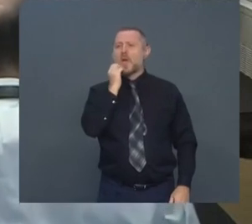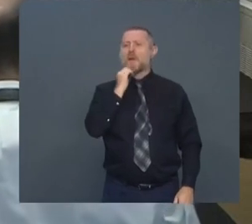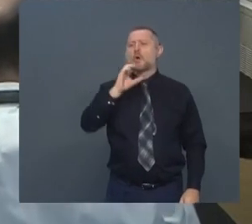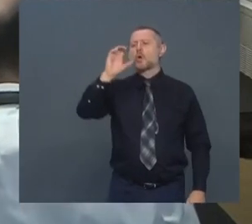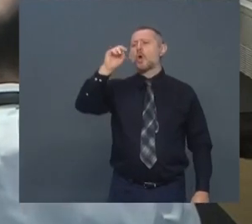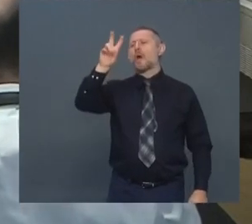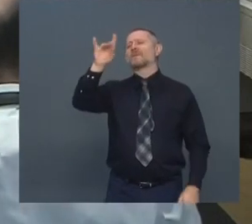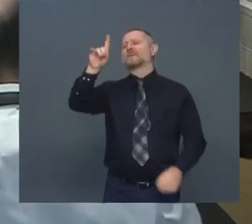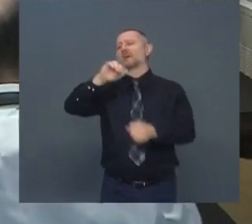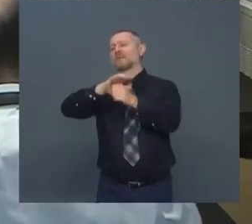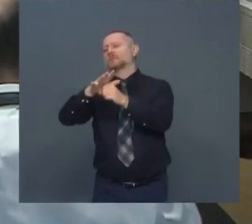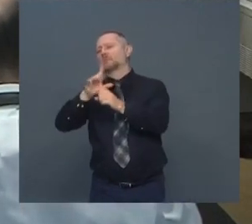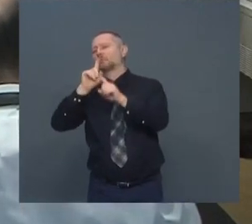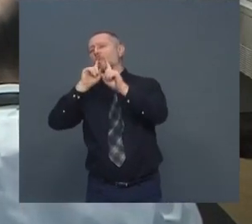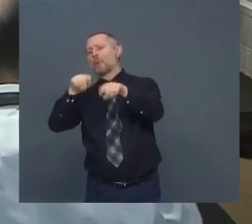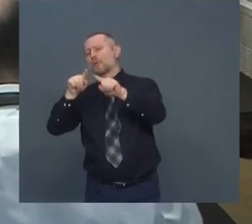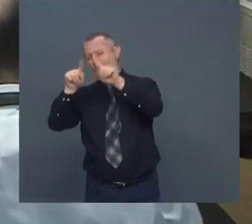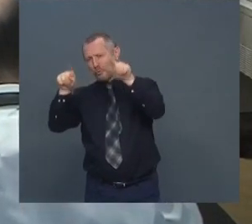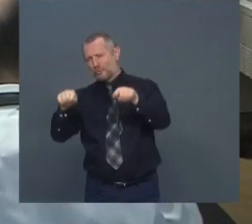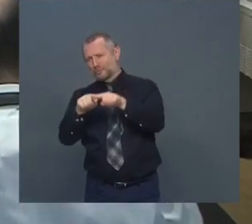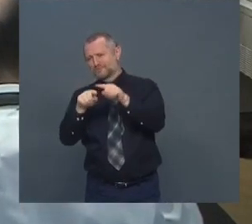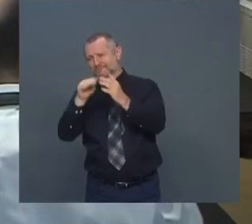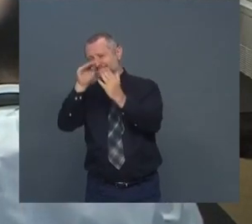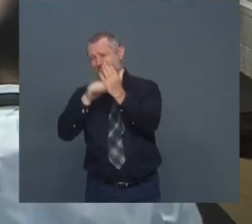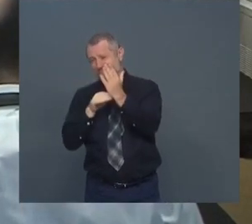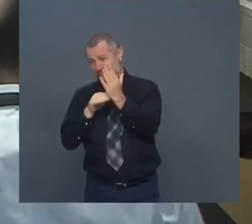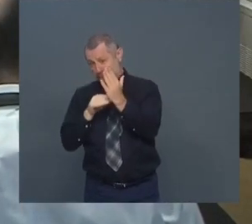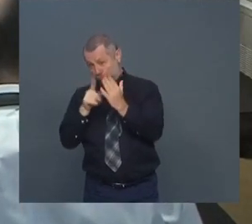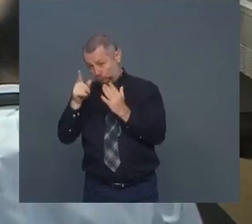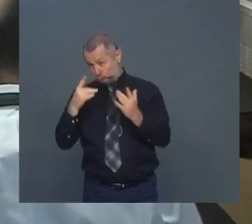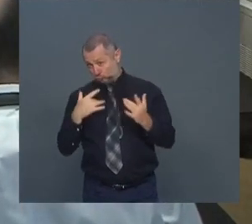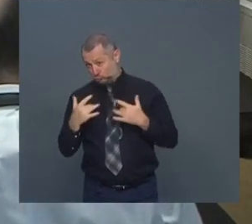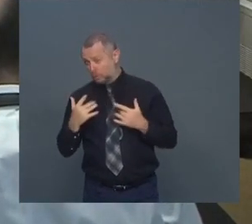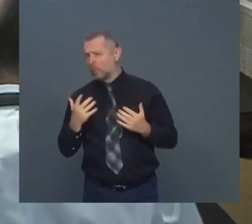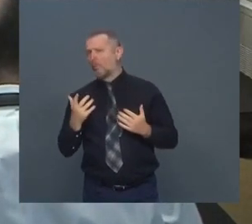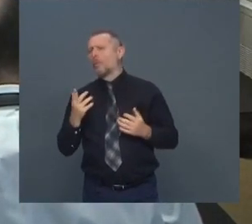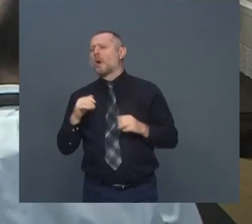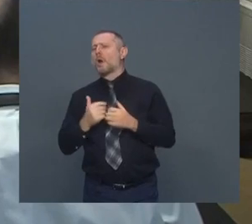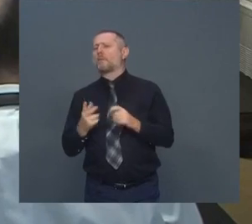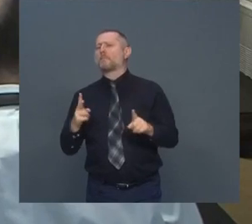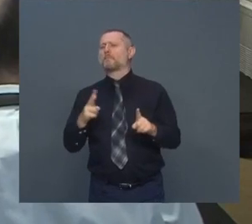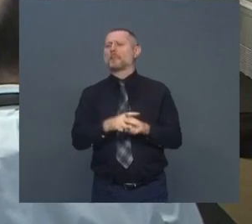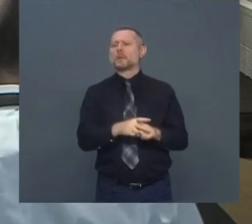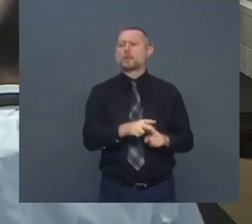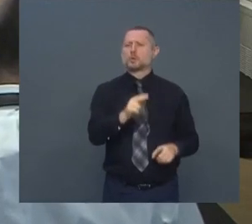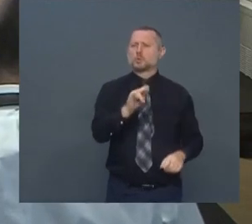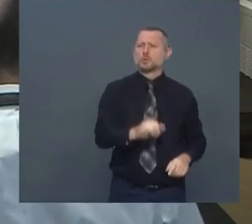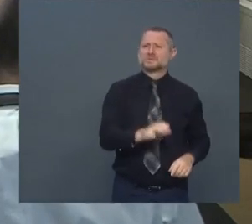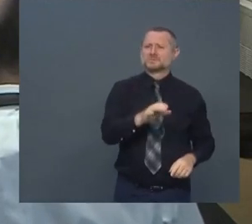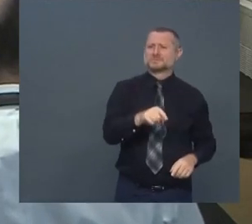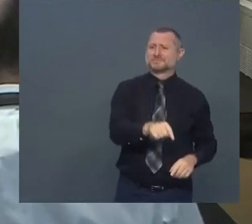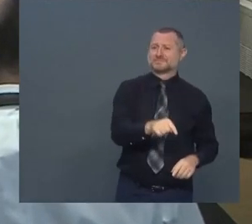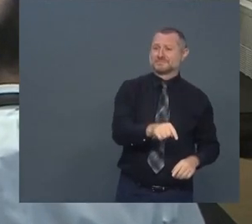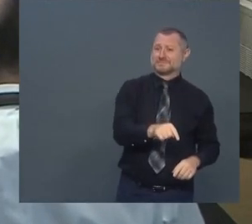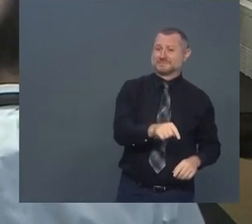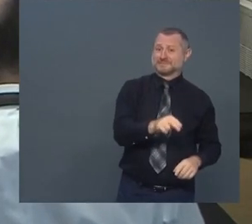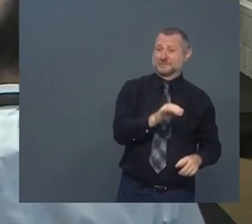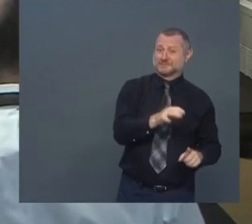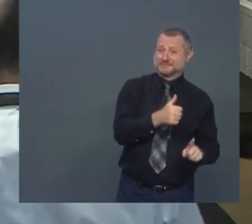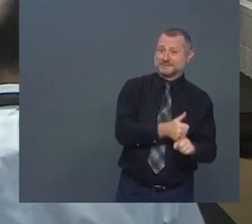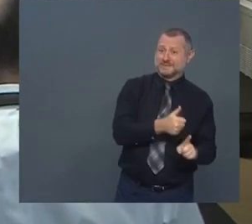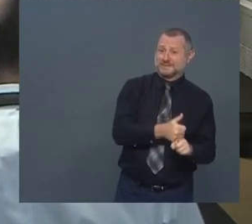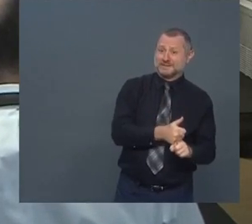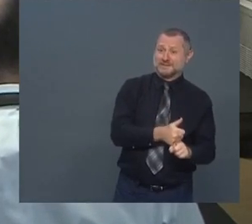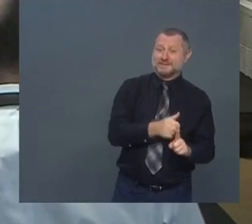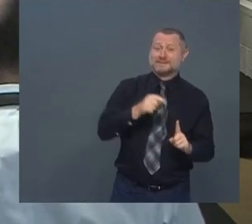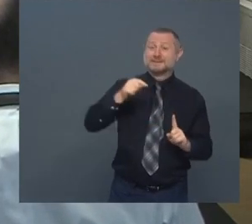I'm wondering whether you're concerned about how it might apply to New York City given that New York City in order to get the teachers to